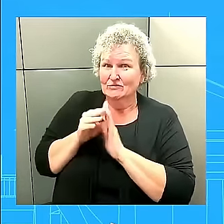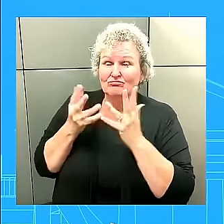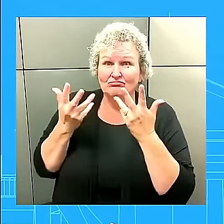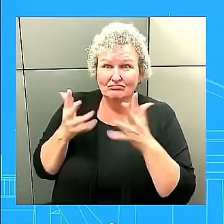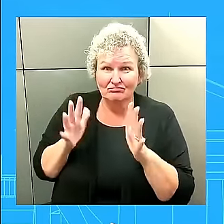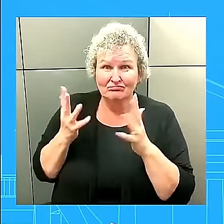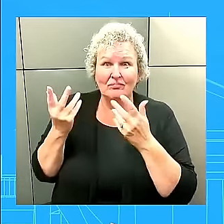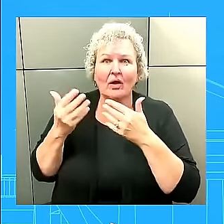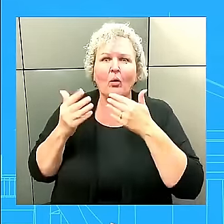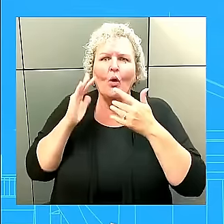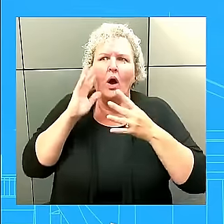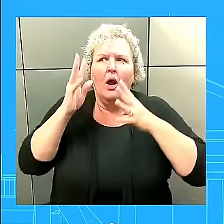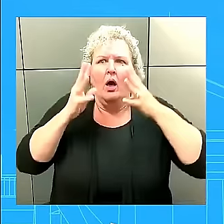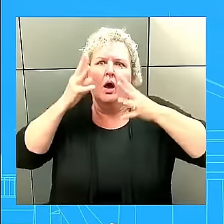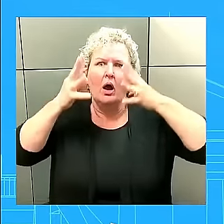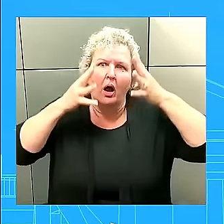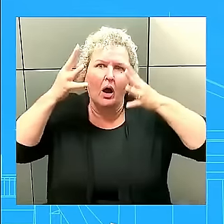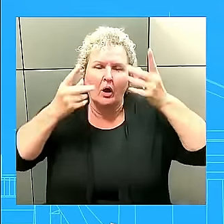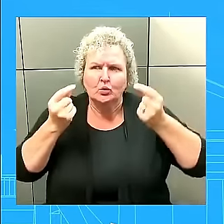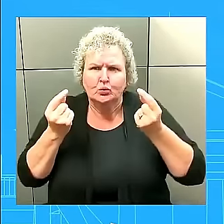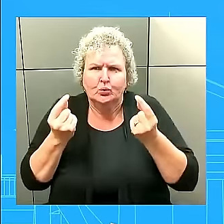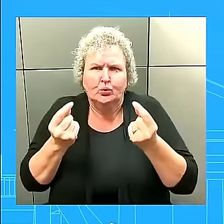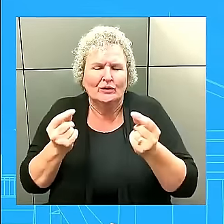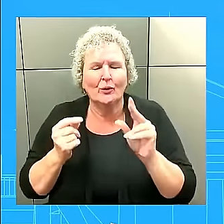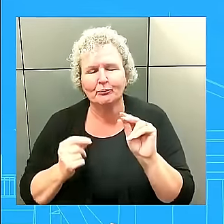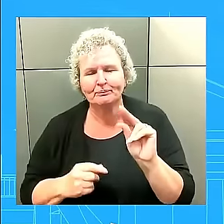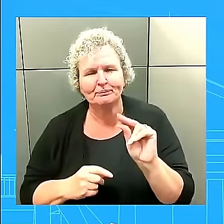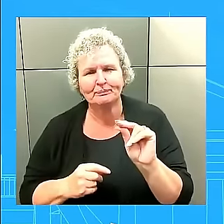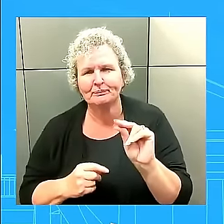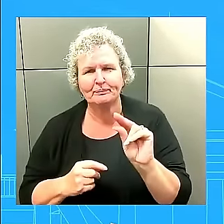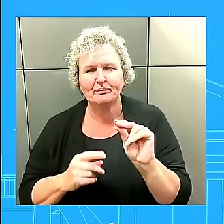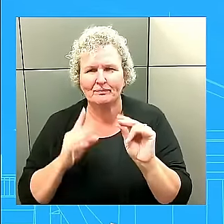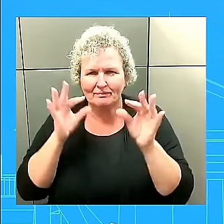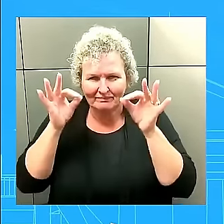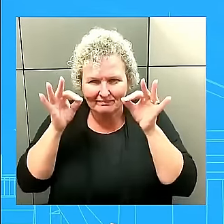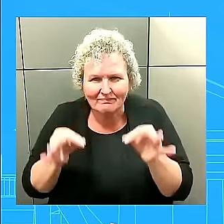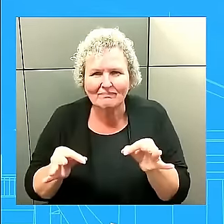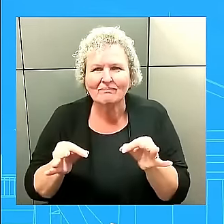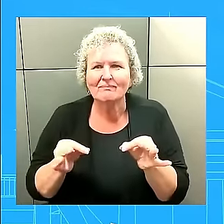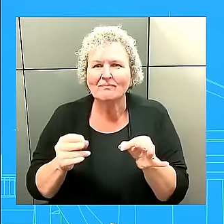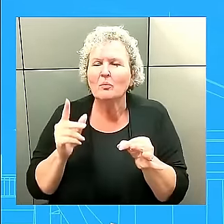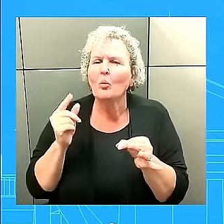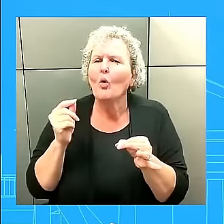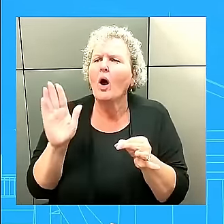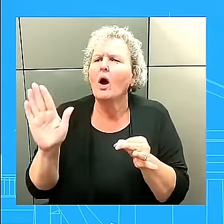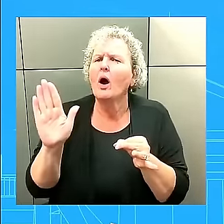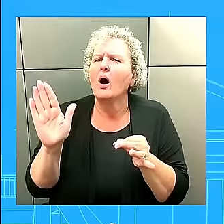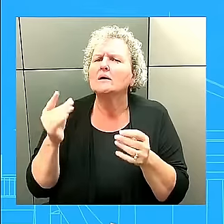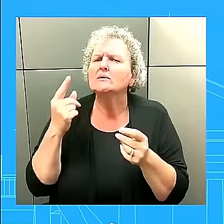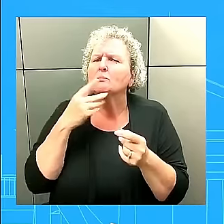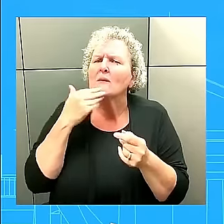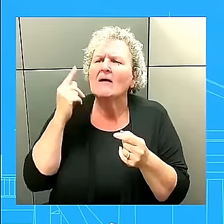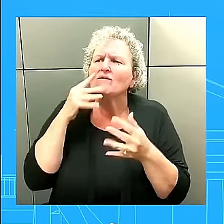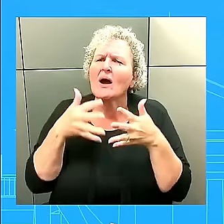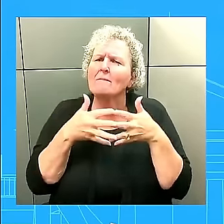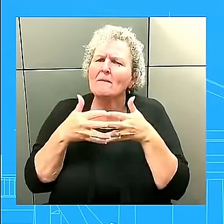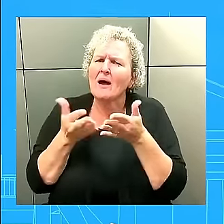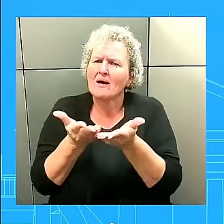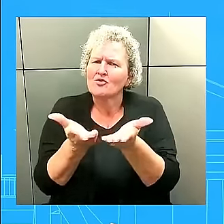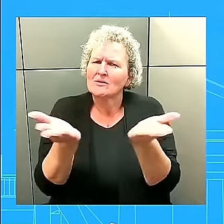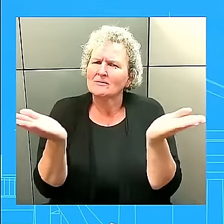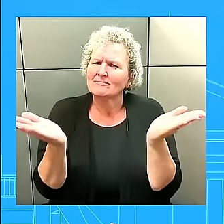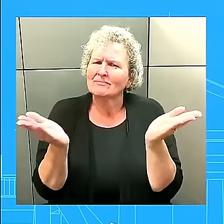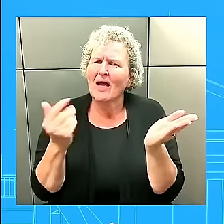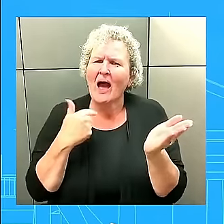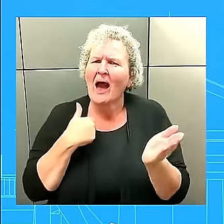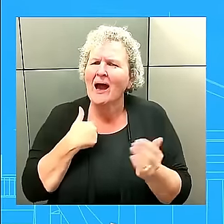her own decisions and decide what's best for the American people. I can't speak to that at this time. not going to get into hypotheticals. What